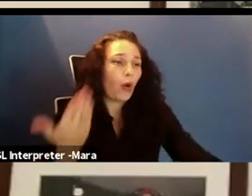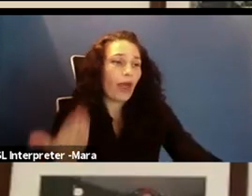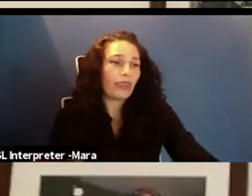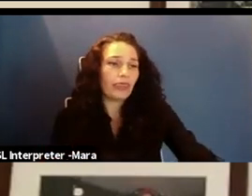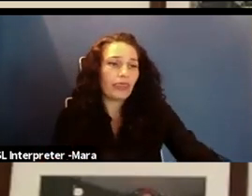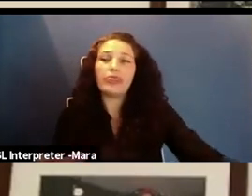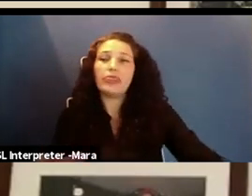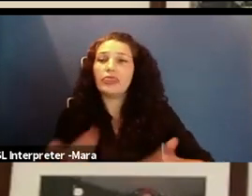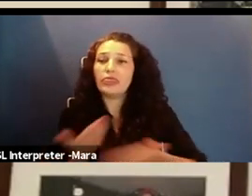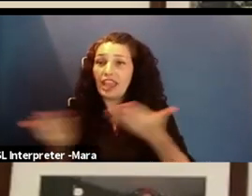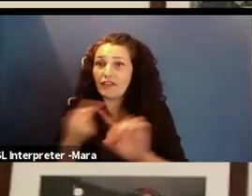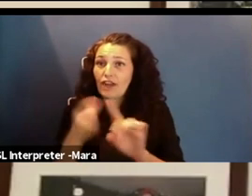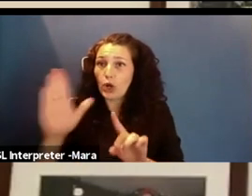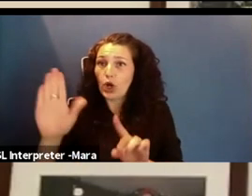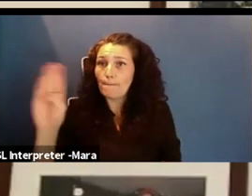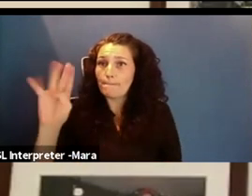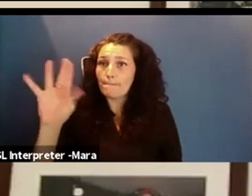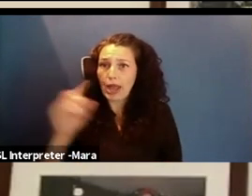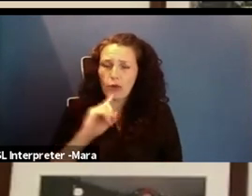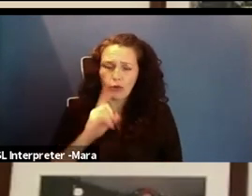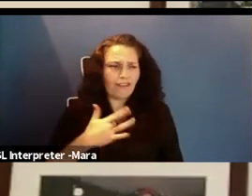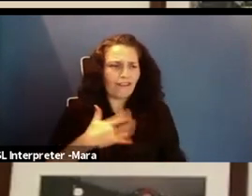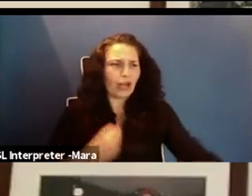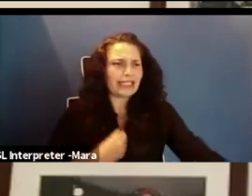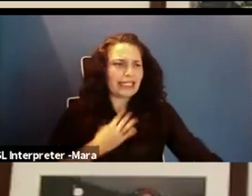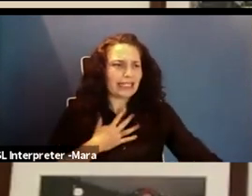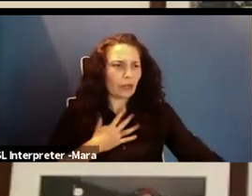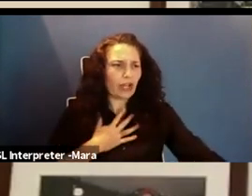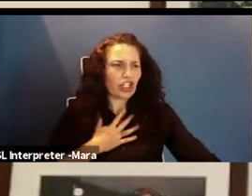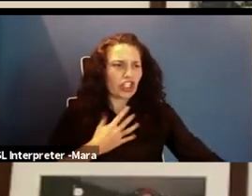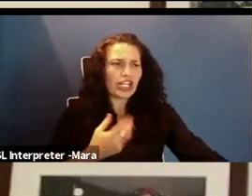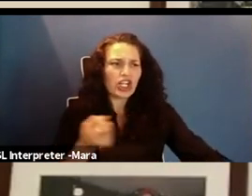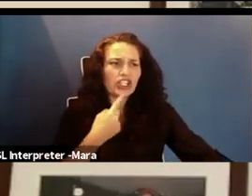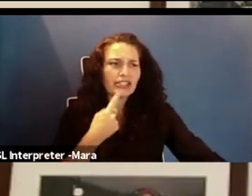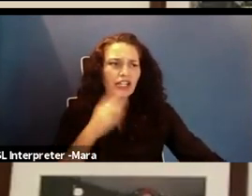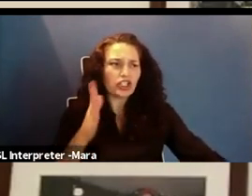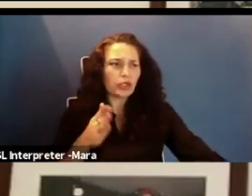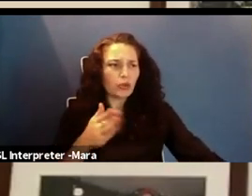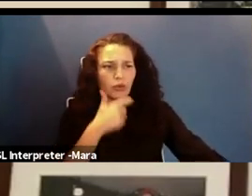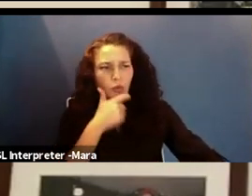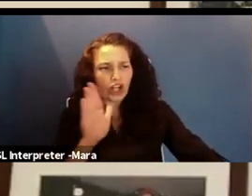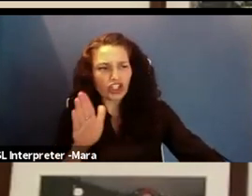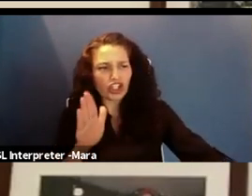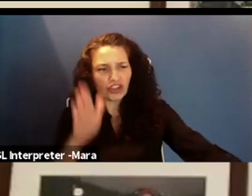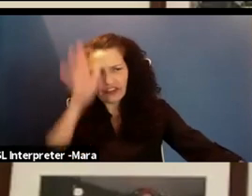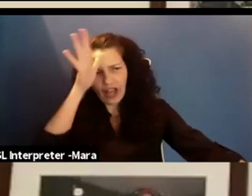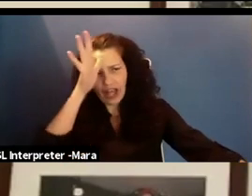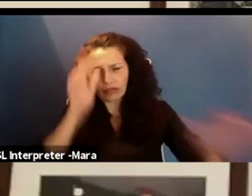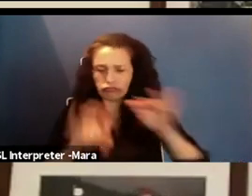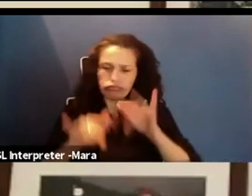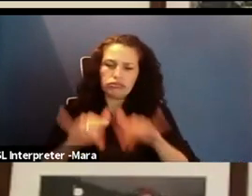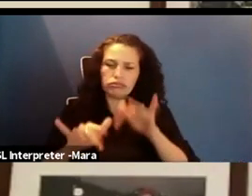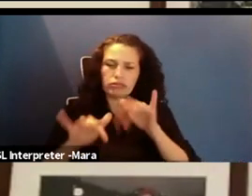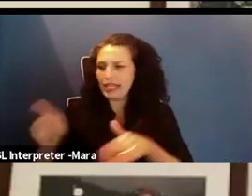very inspirational is that she said she would watch her father while he plucked away at the keyboard writing scripts.